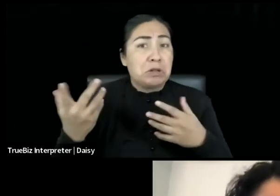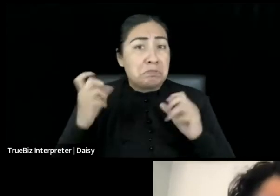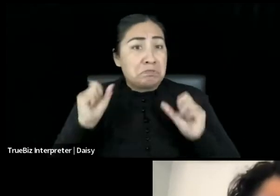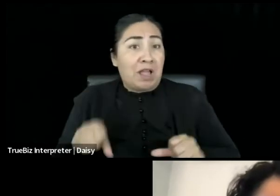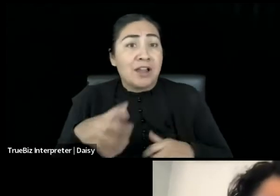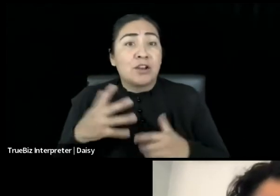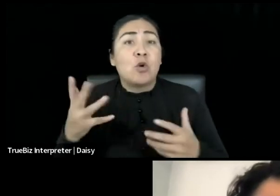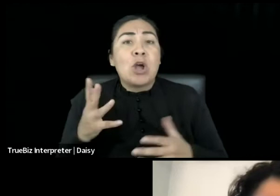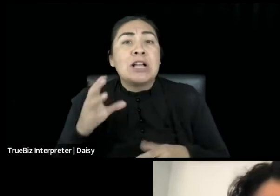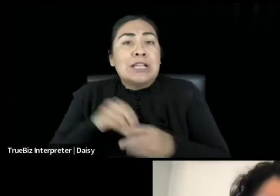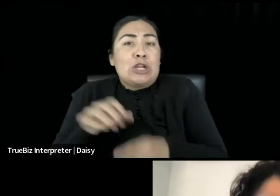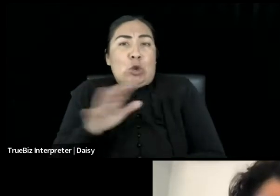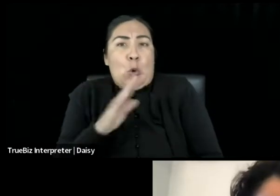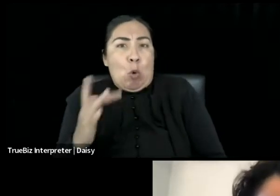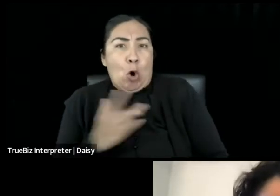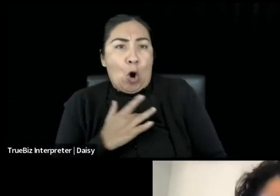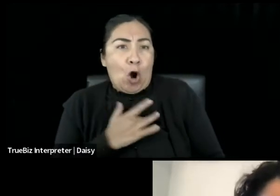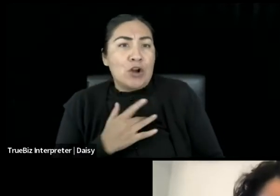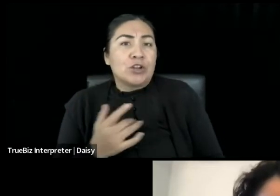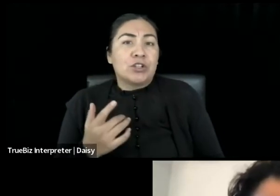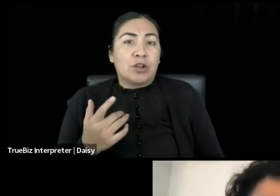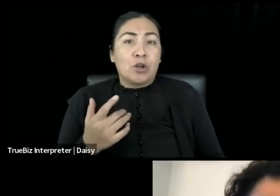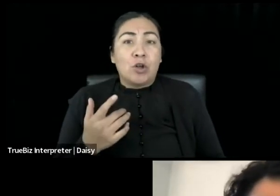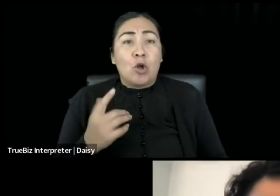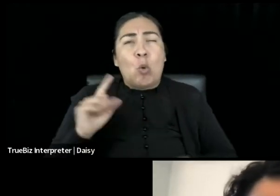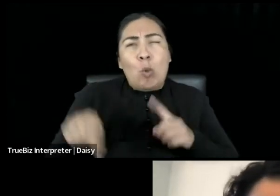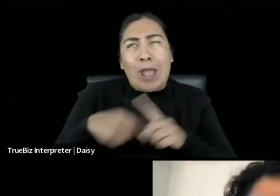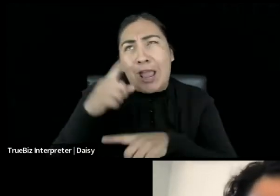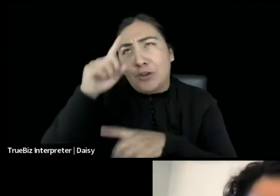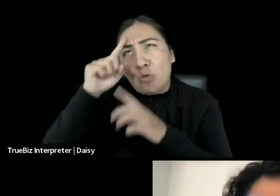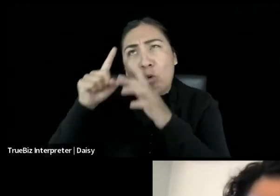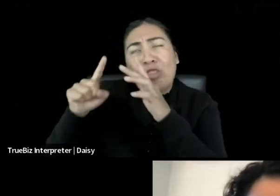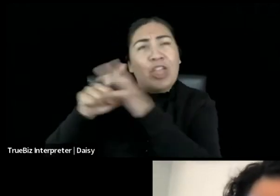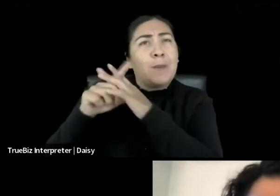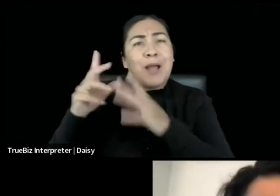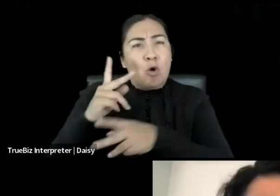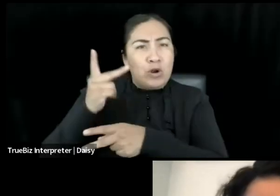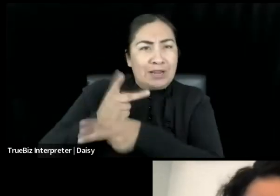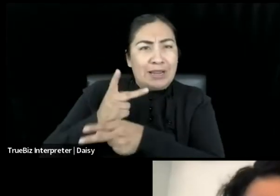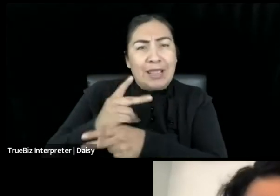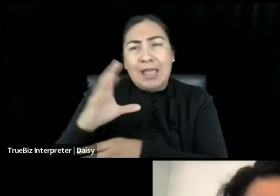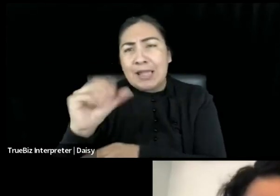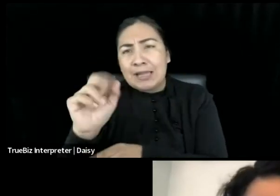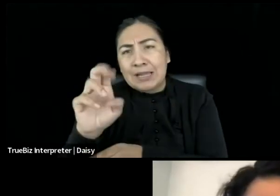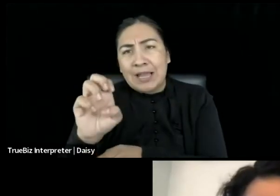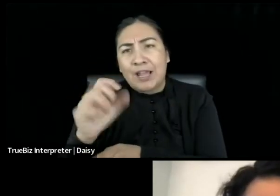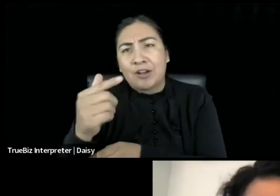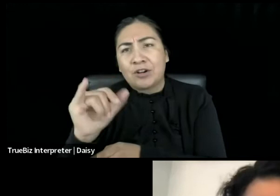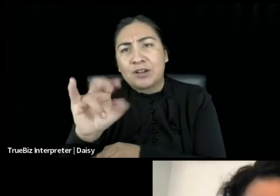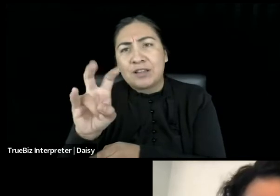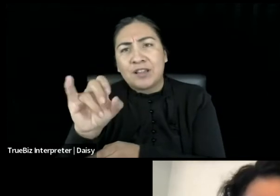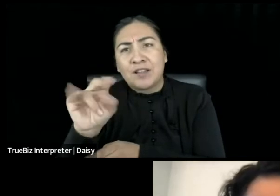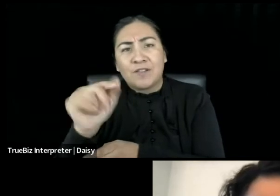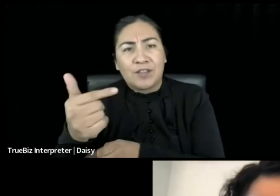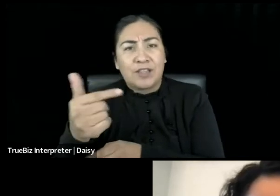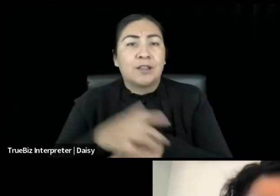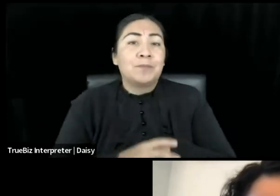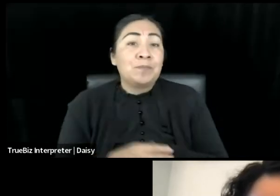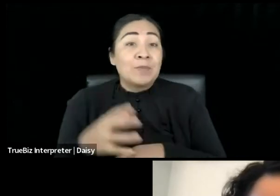And thank you for the correction that they,